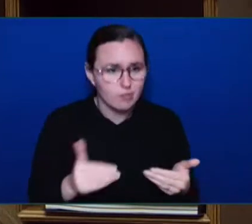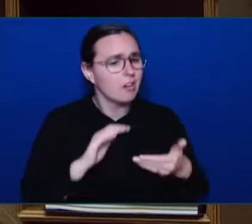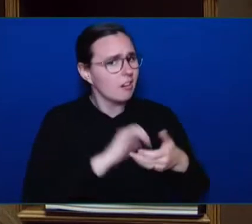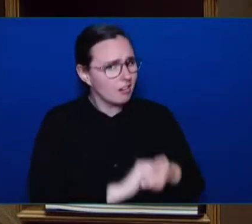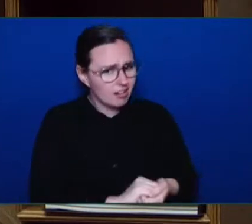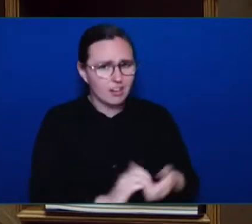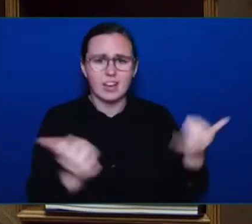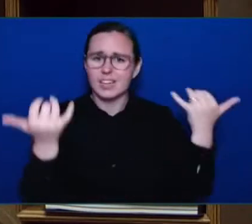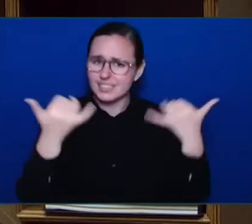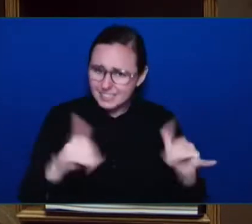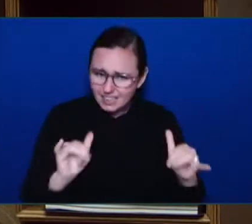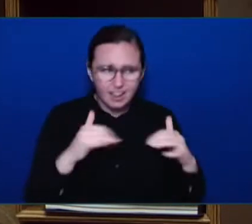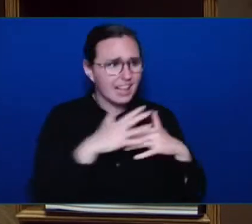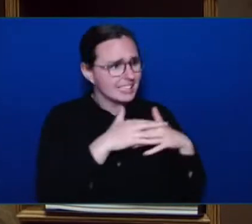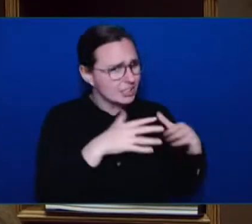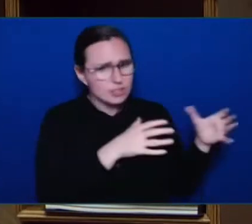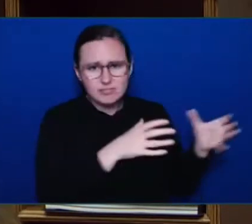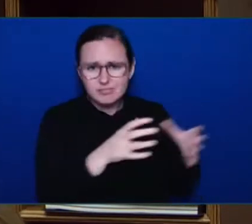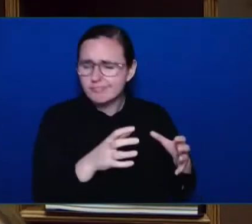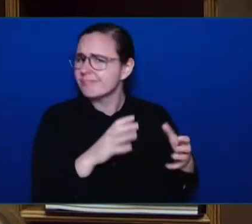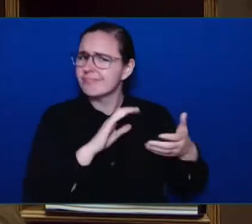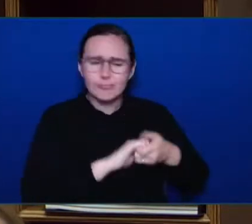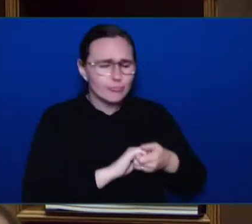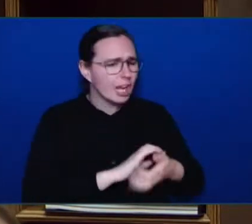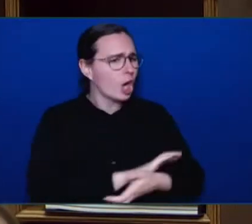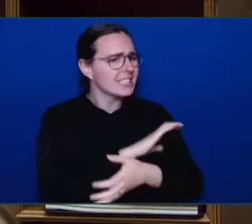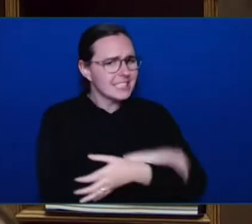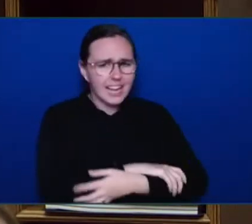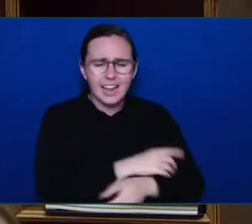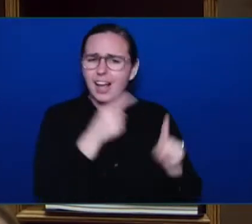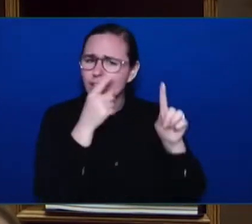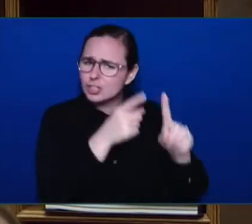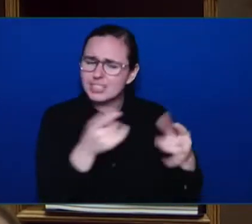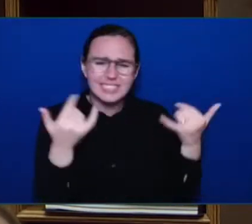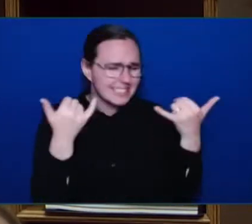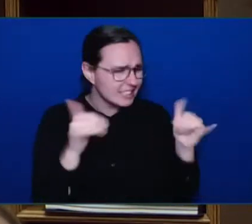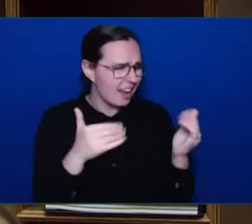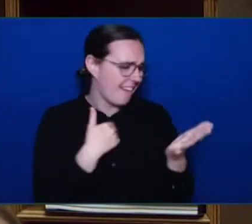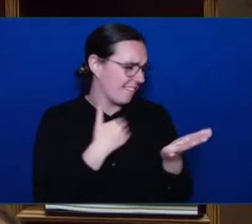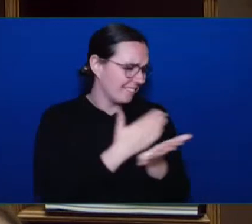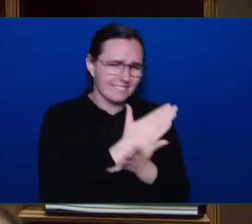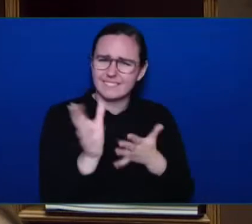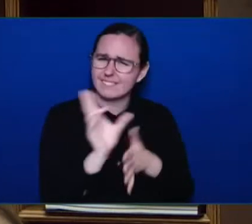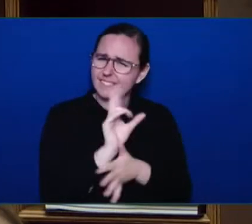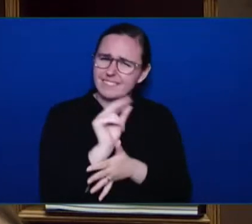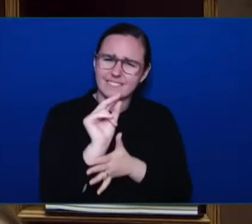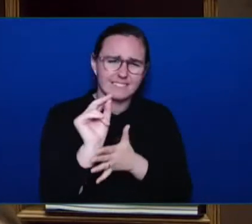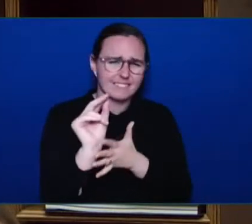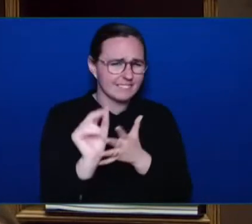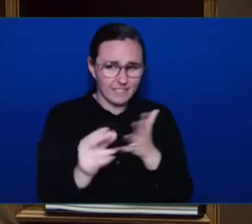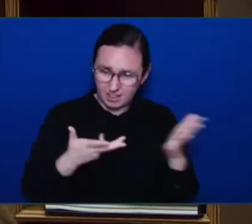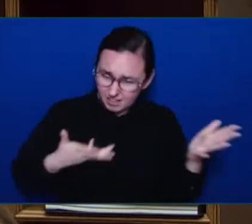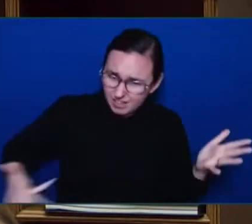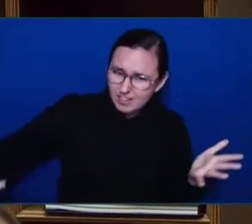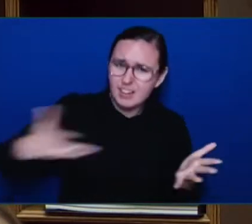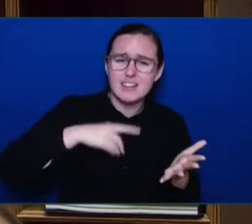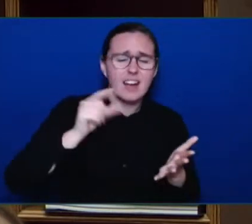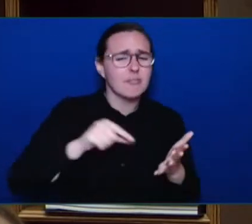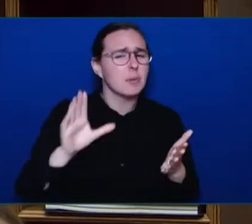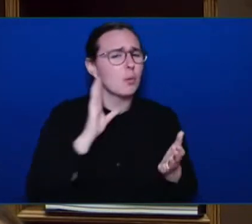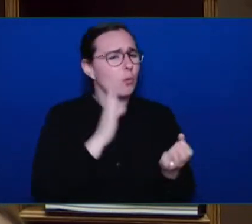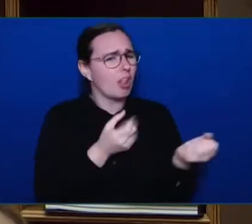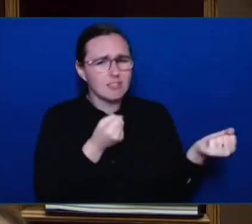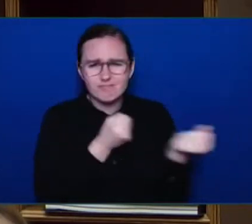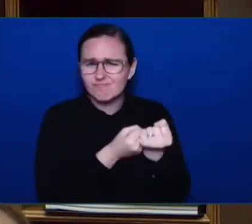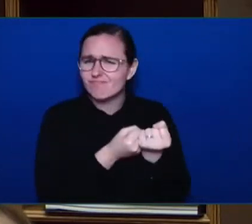reconciliation in all ways across the government, and we're going to continue to support and take a look at bids as